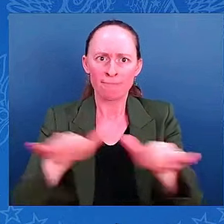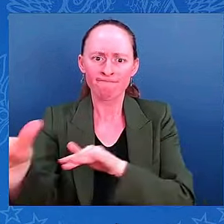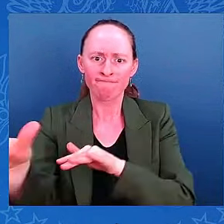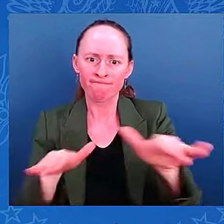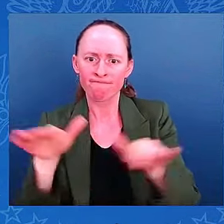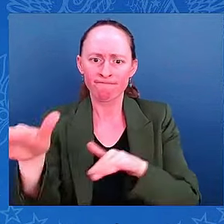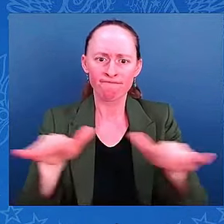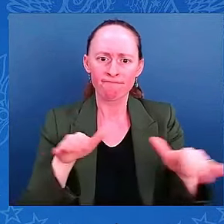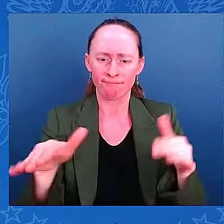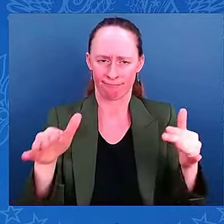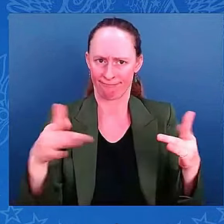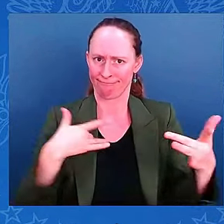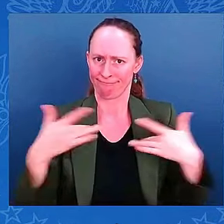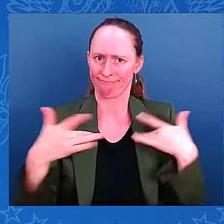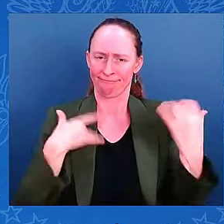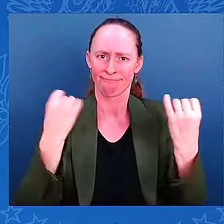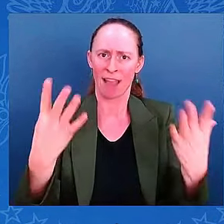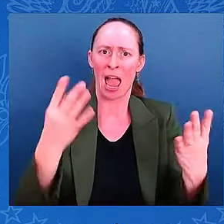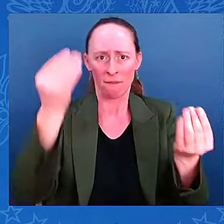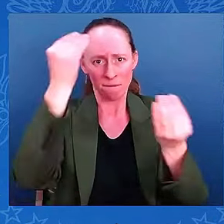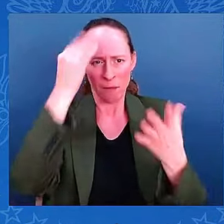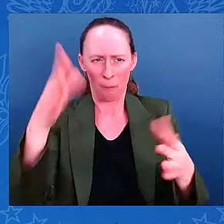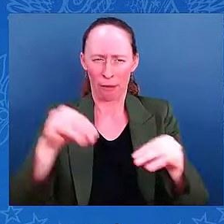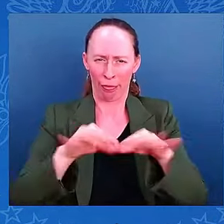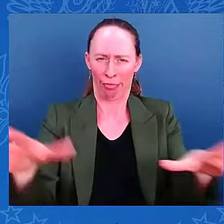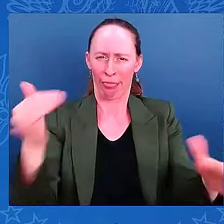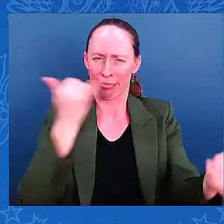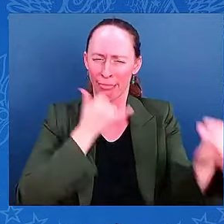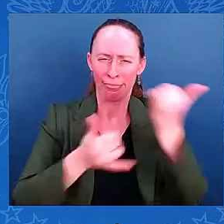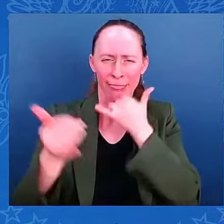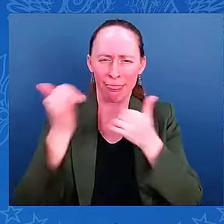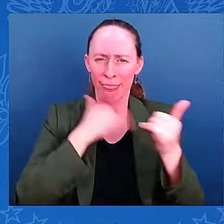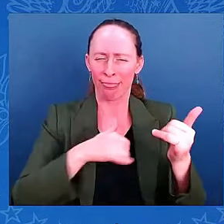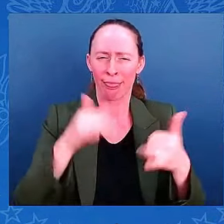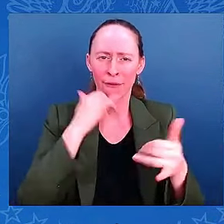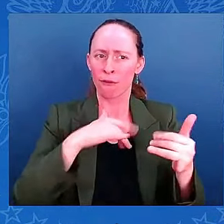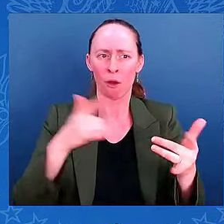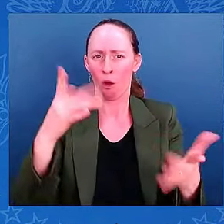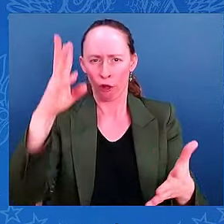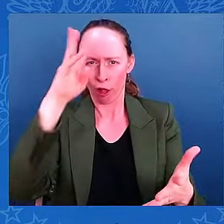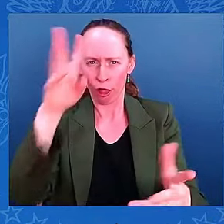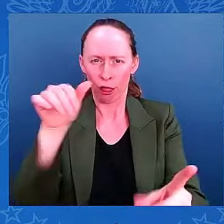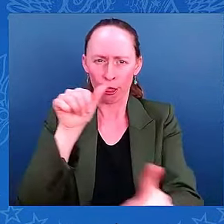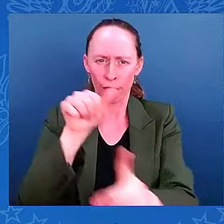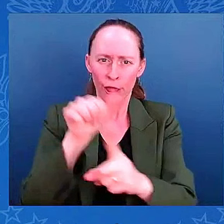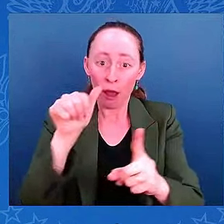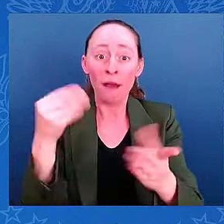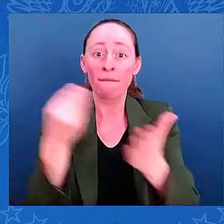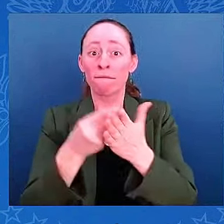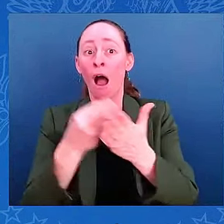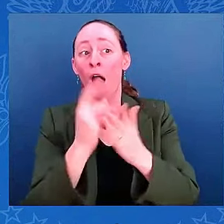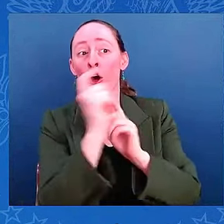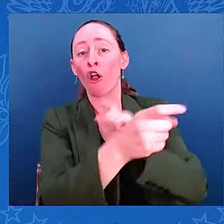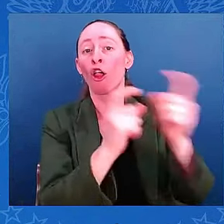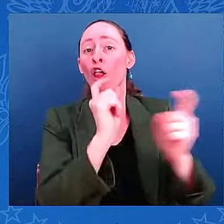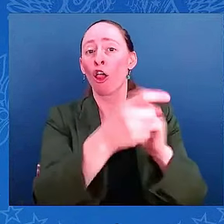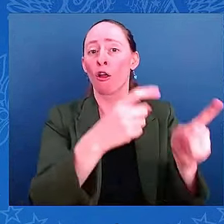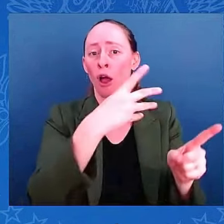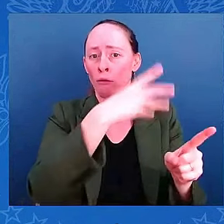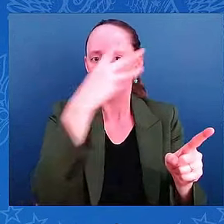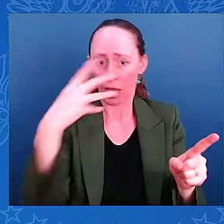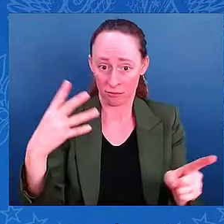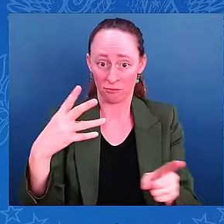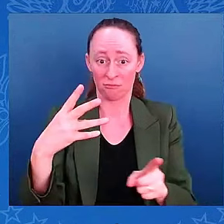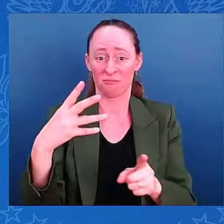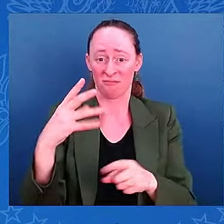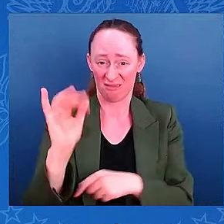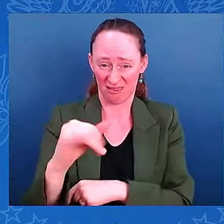to migrants. And we're I mean, all the even one Congresswoman suggesting that I control the weather and